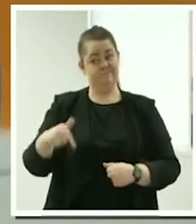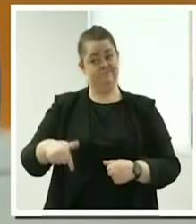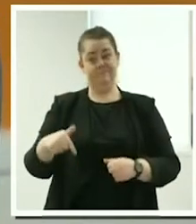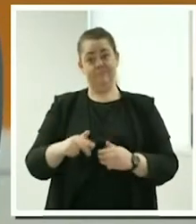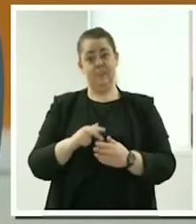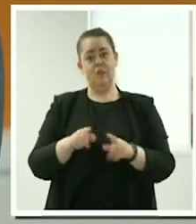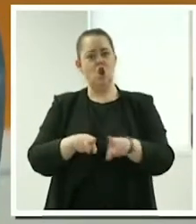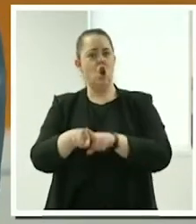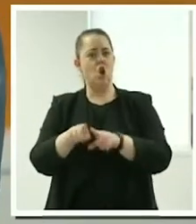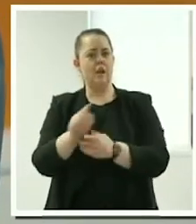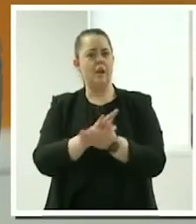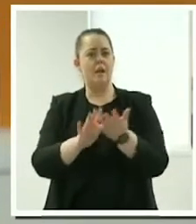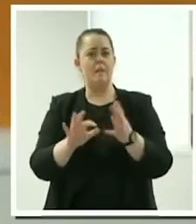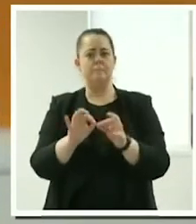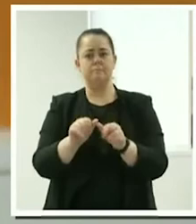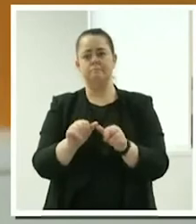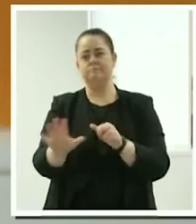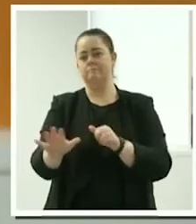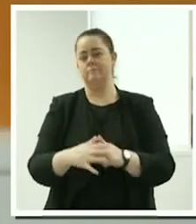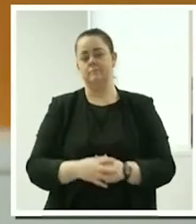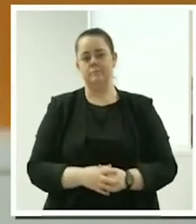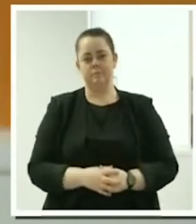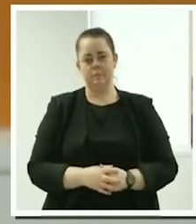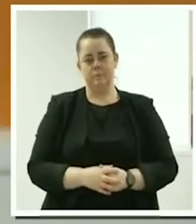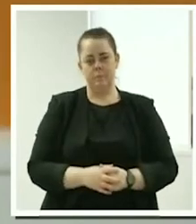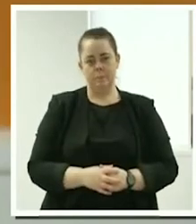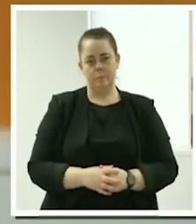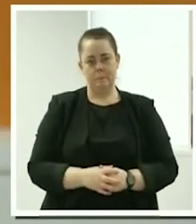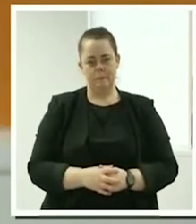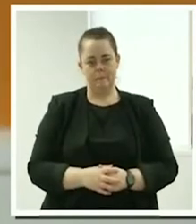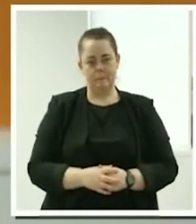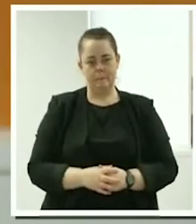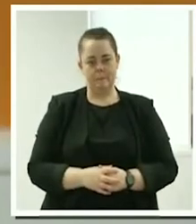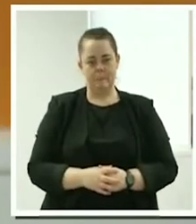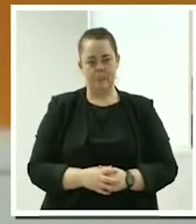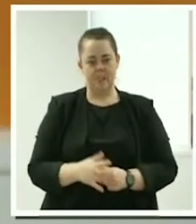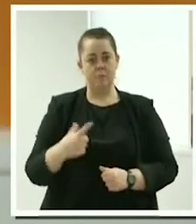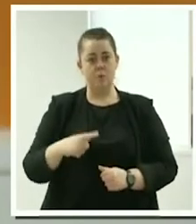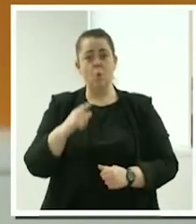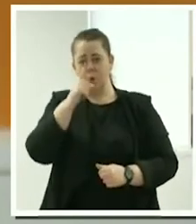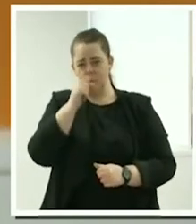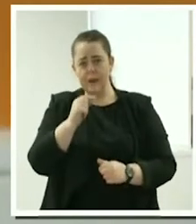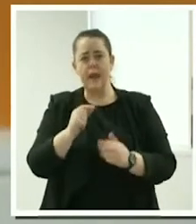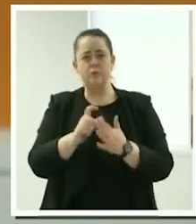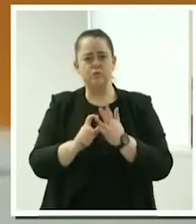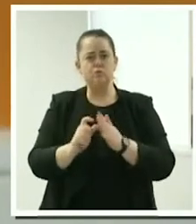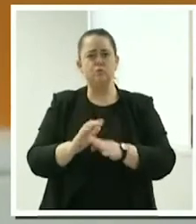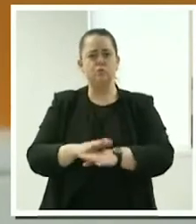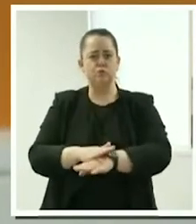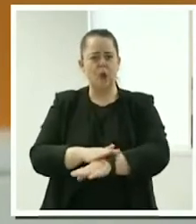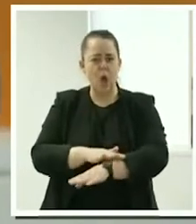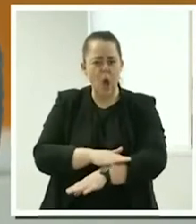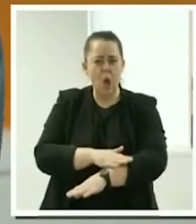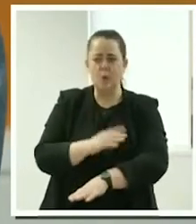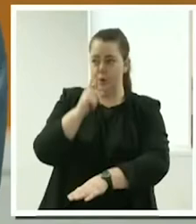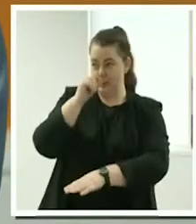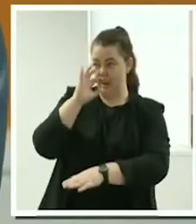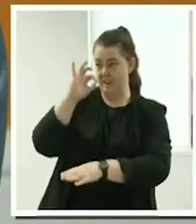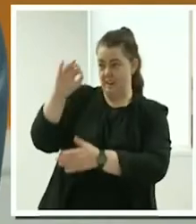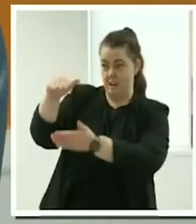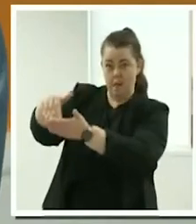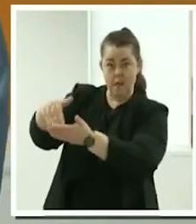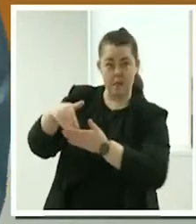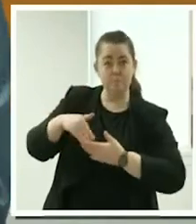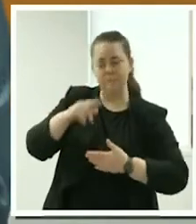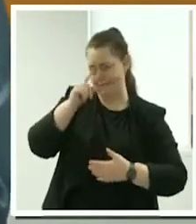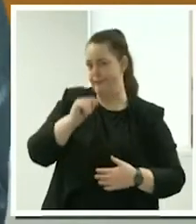that because it's something that you can do as a process and get the extra help from people